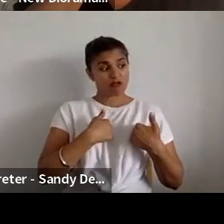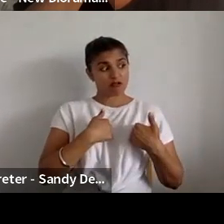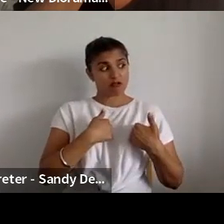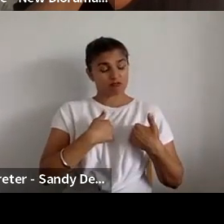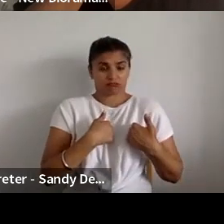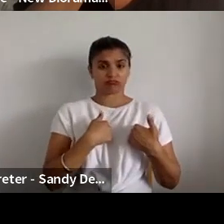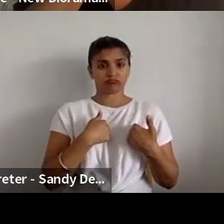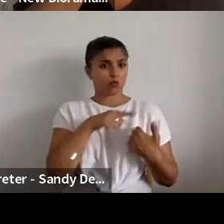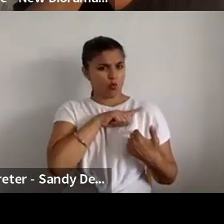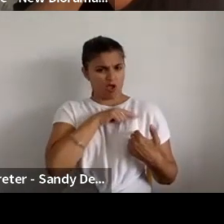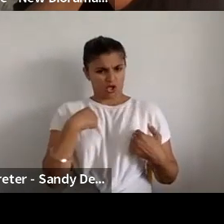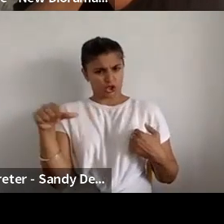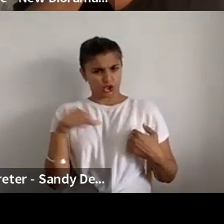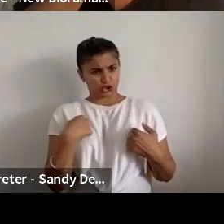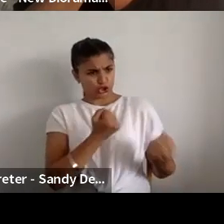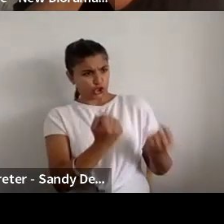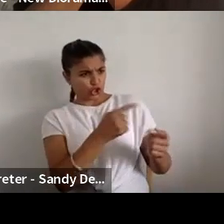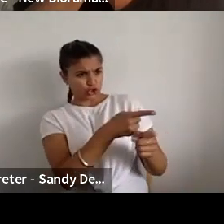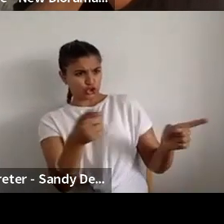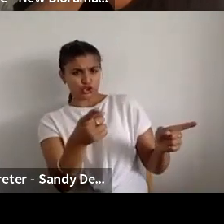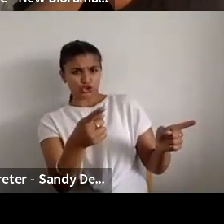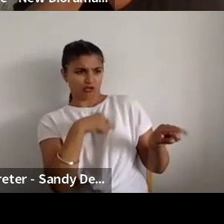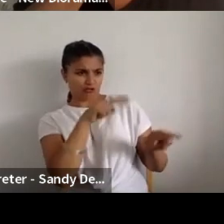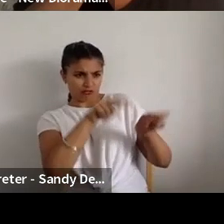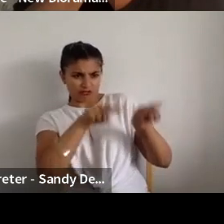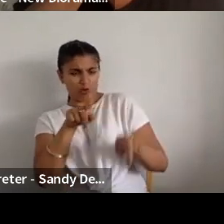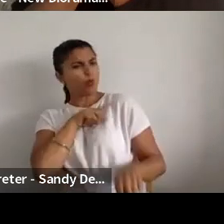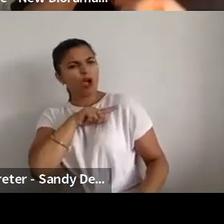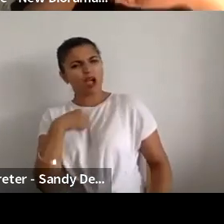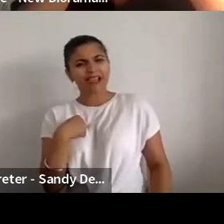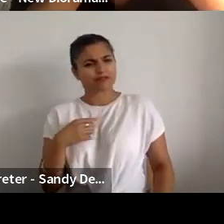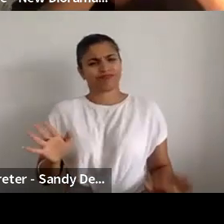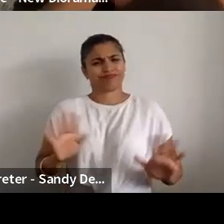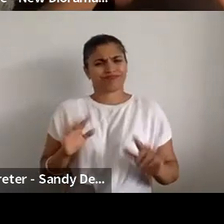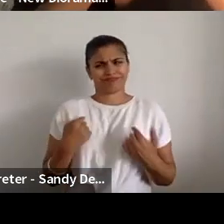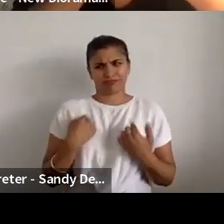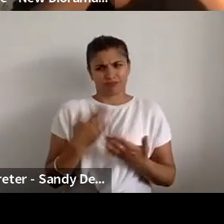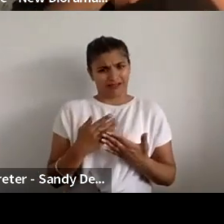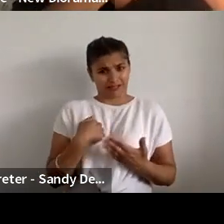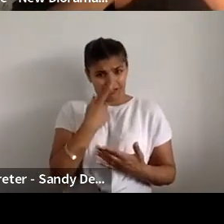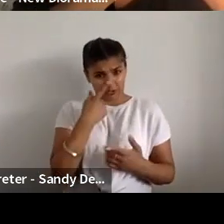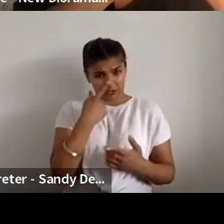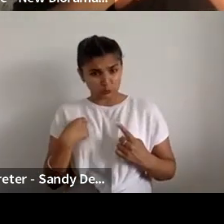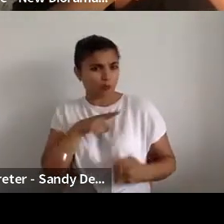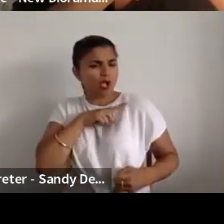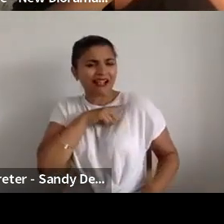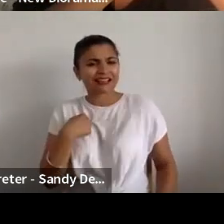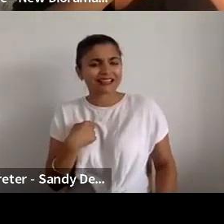be making judgments on applicants but also we felt like who are we to be doing that anyway.